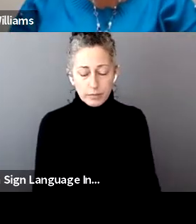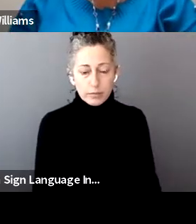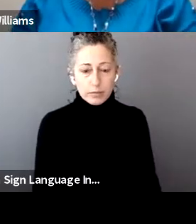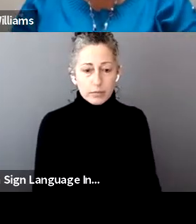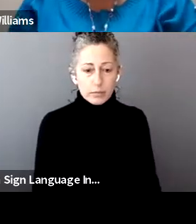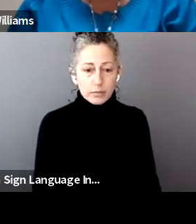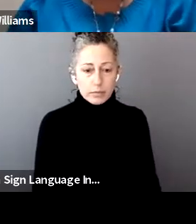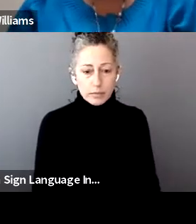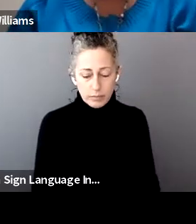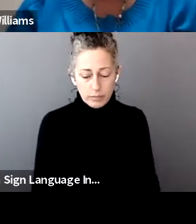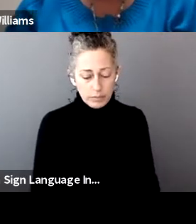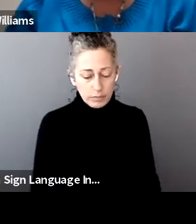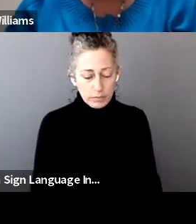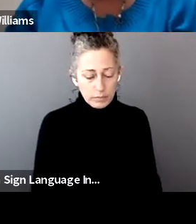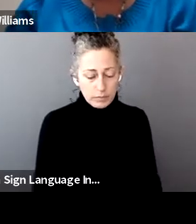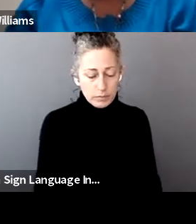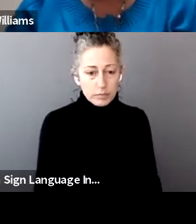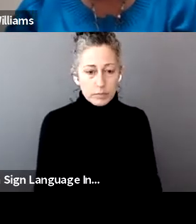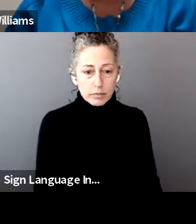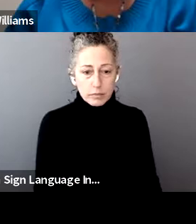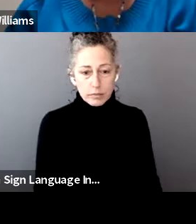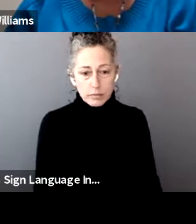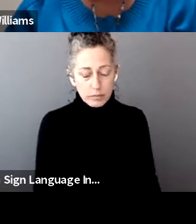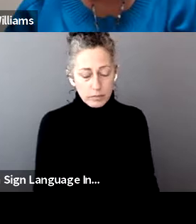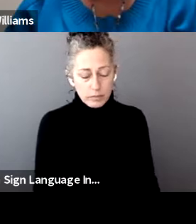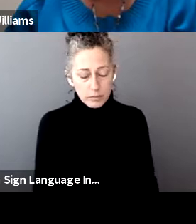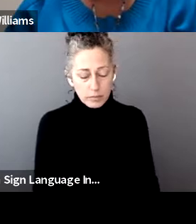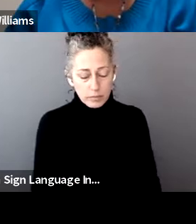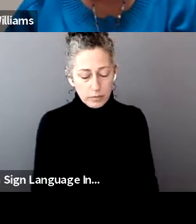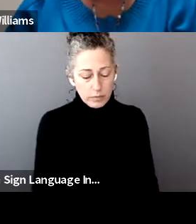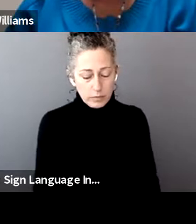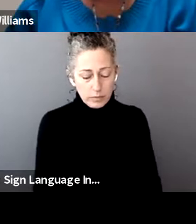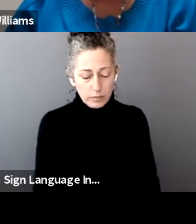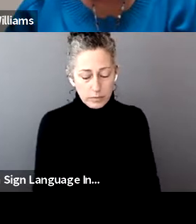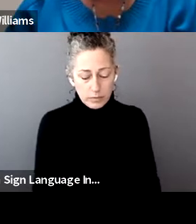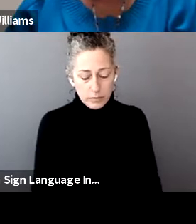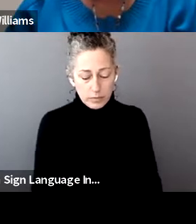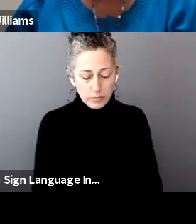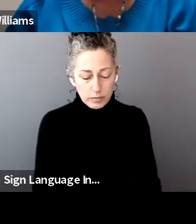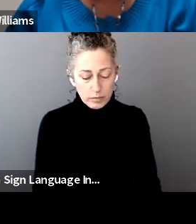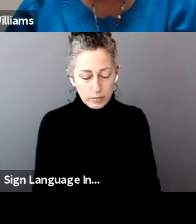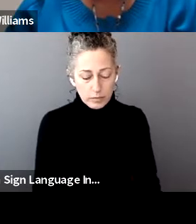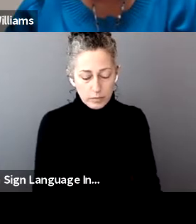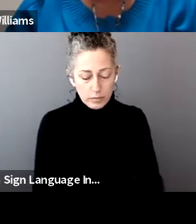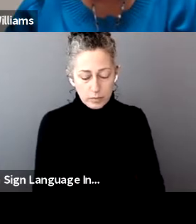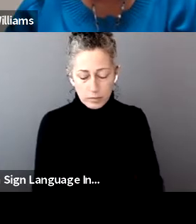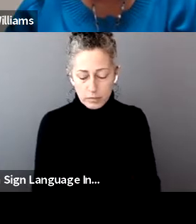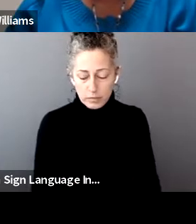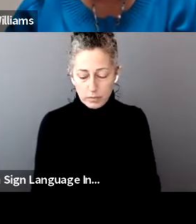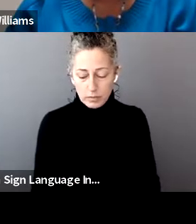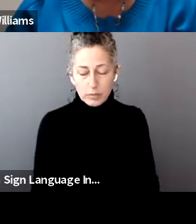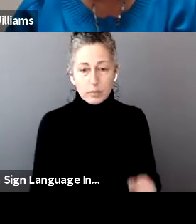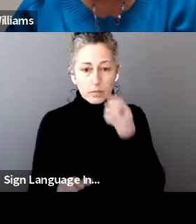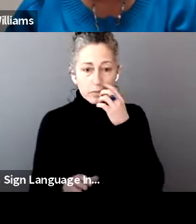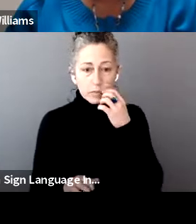All right. Now, Ms. Fox, back to you. Let's talk about a situation that I think a lot of people may be worried